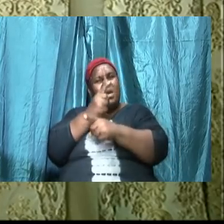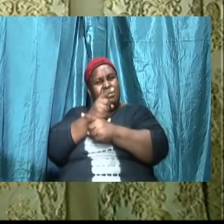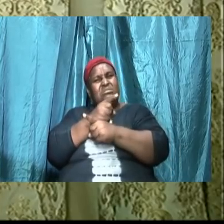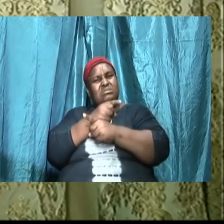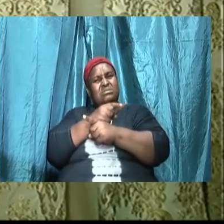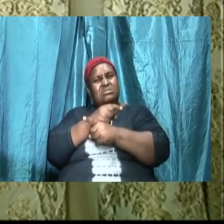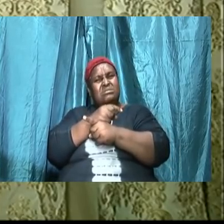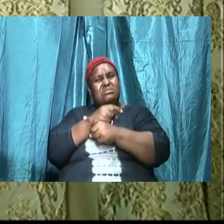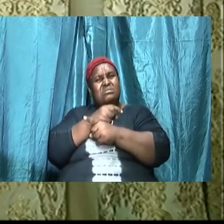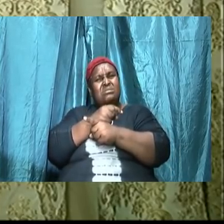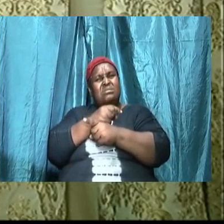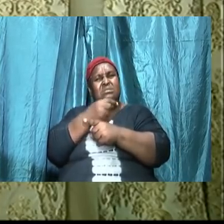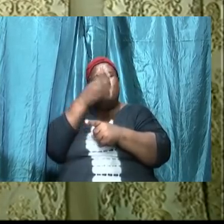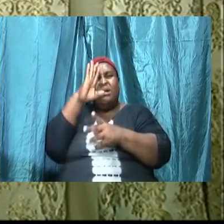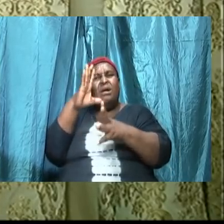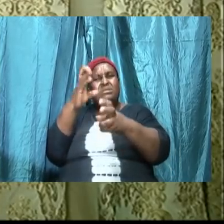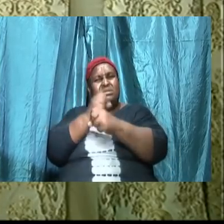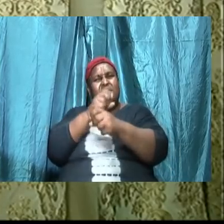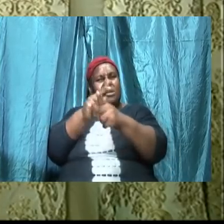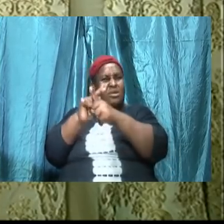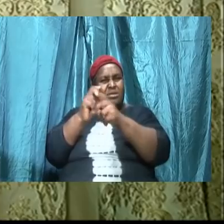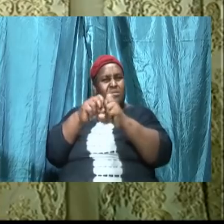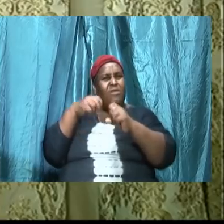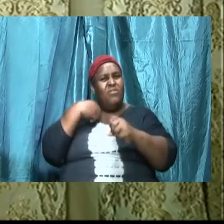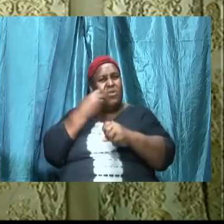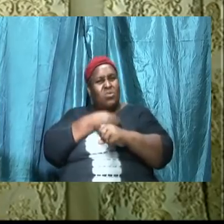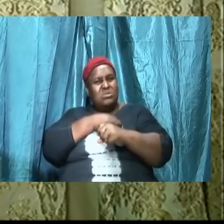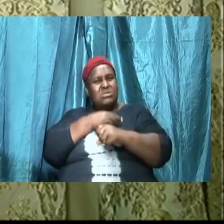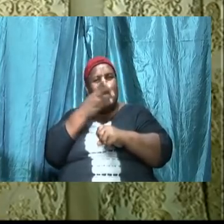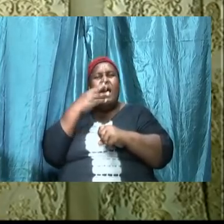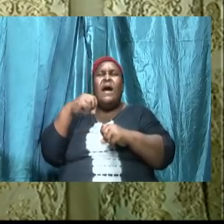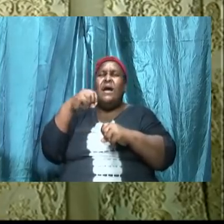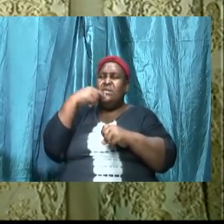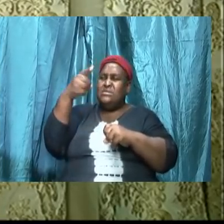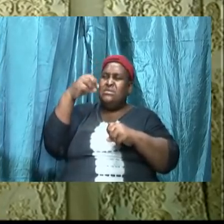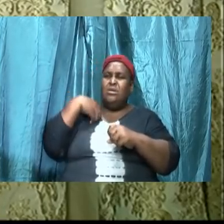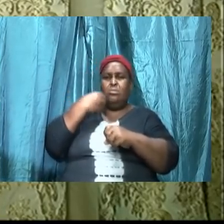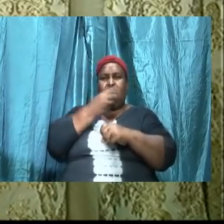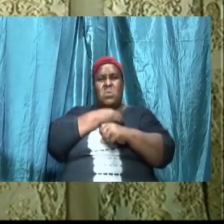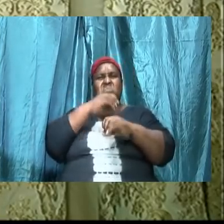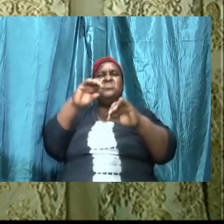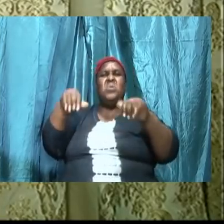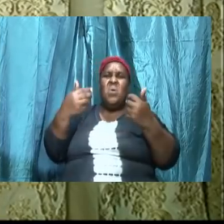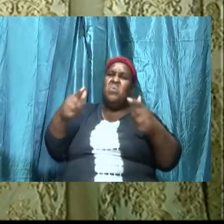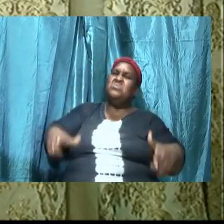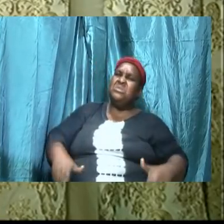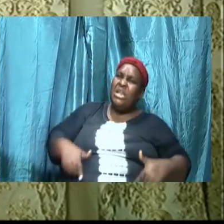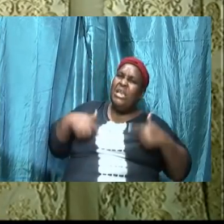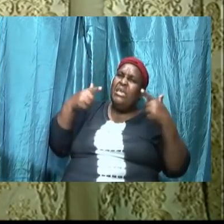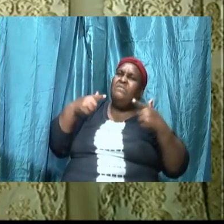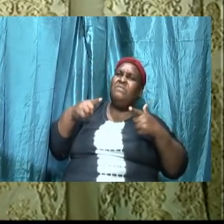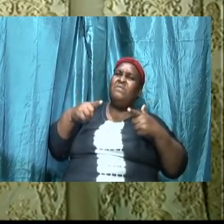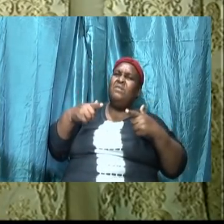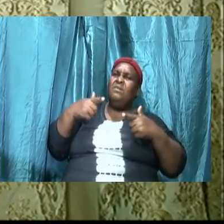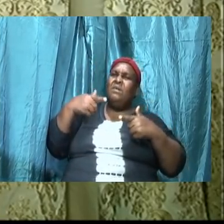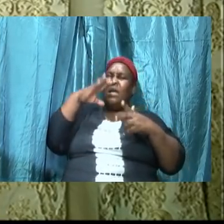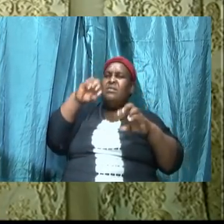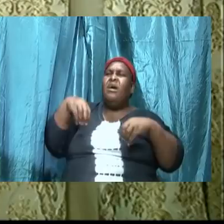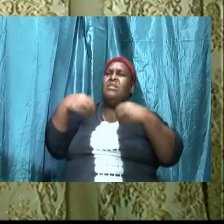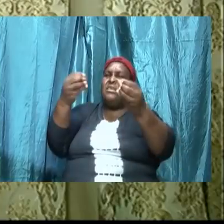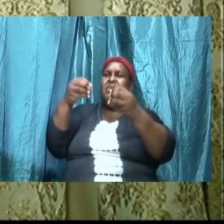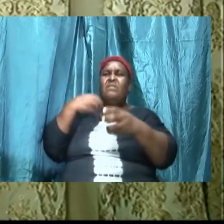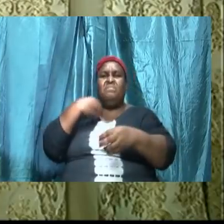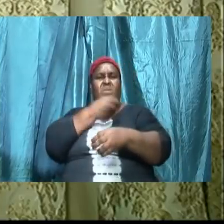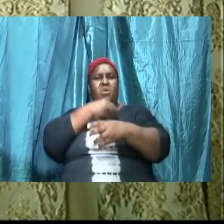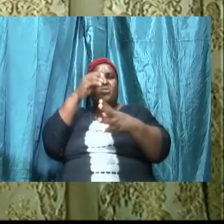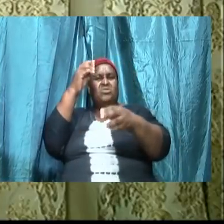walk this way because I have done what I had to do and I've therefore given you power by giving you the spirit of God and I'm